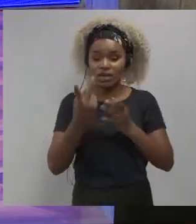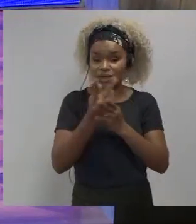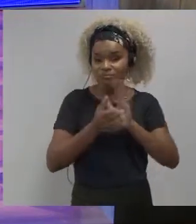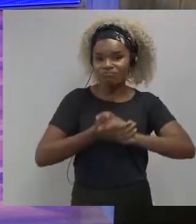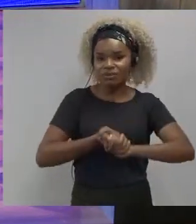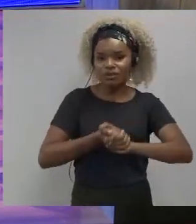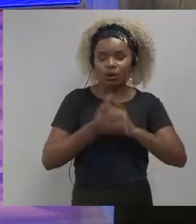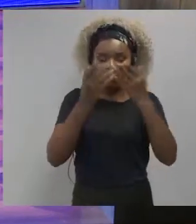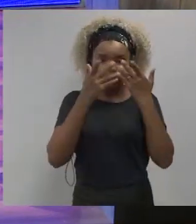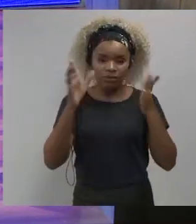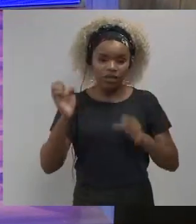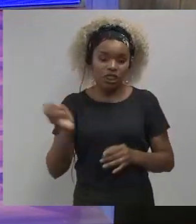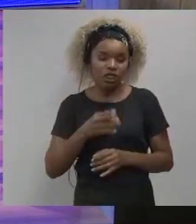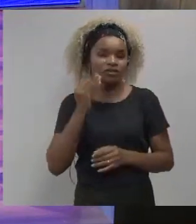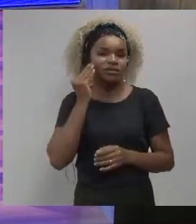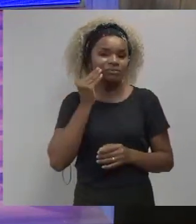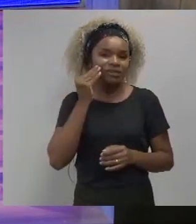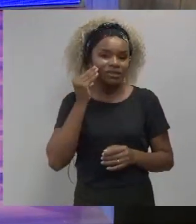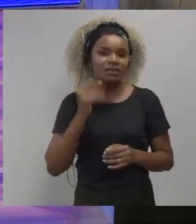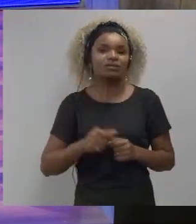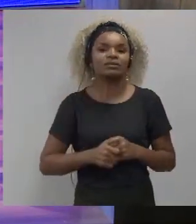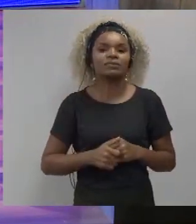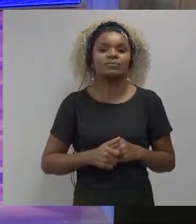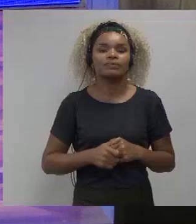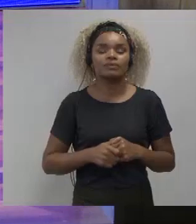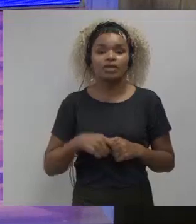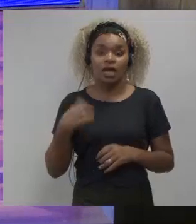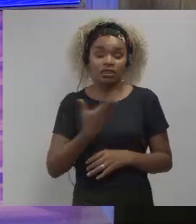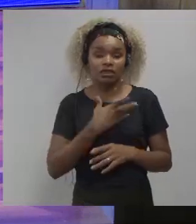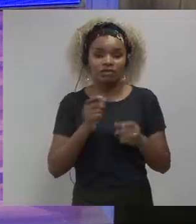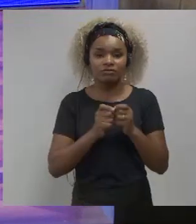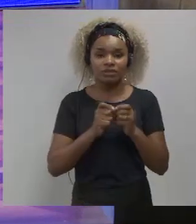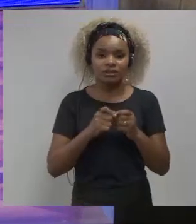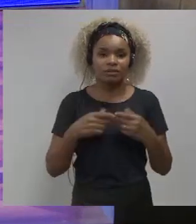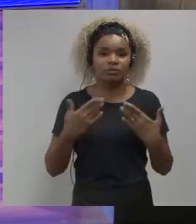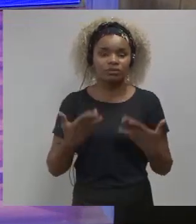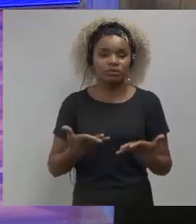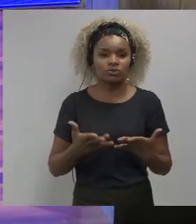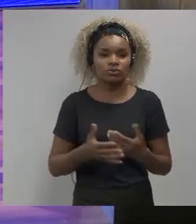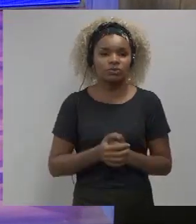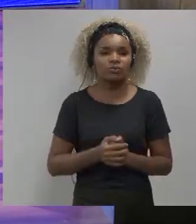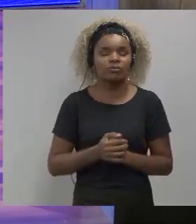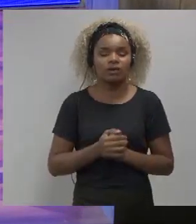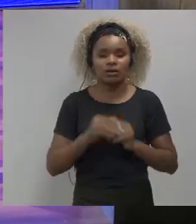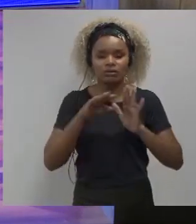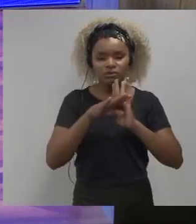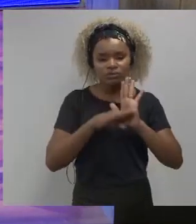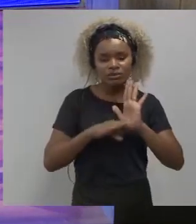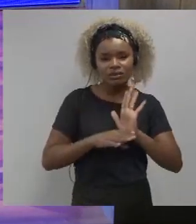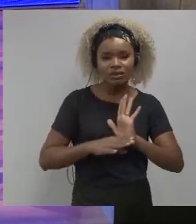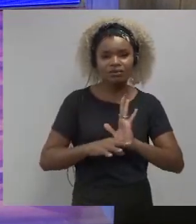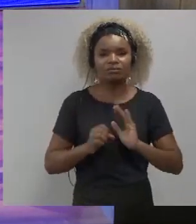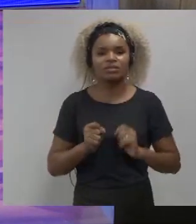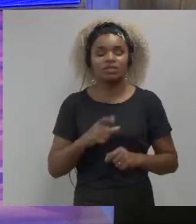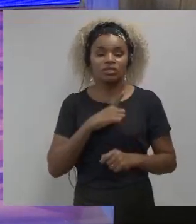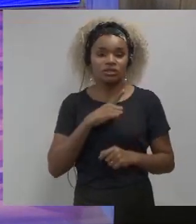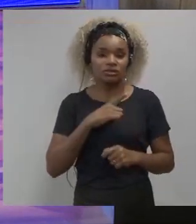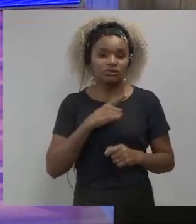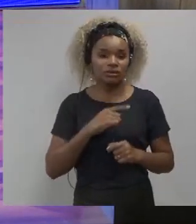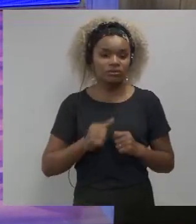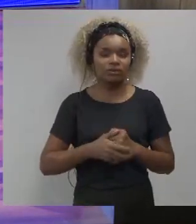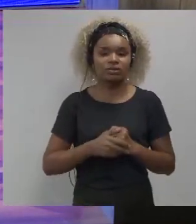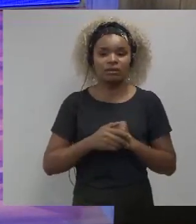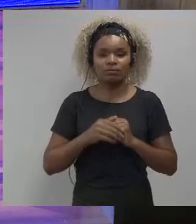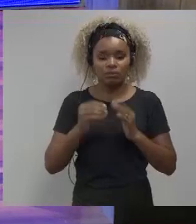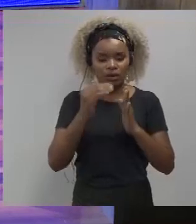interestingly enough we did at apolitical we had a skills tracker allowing people to test